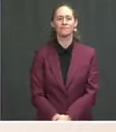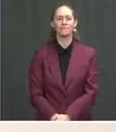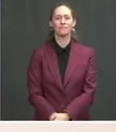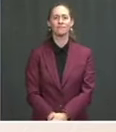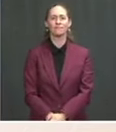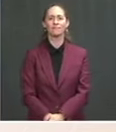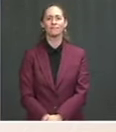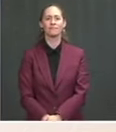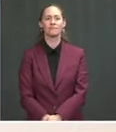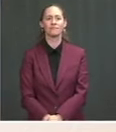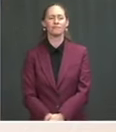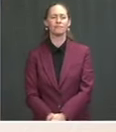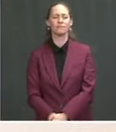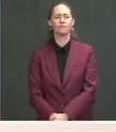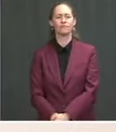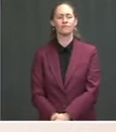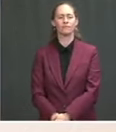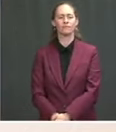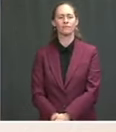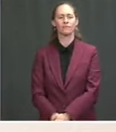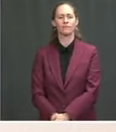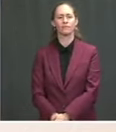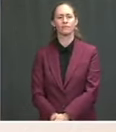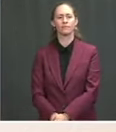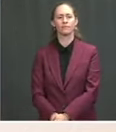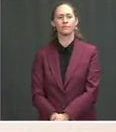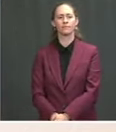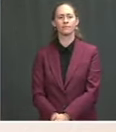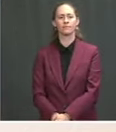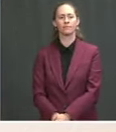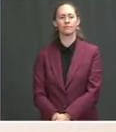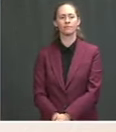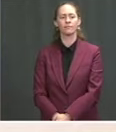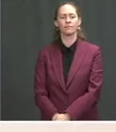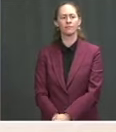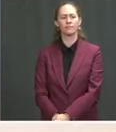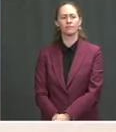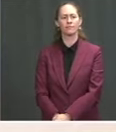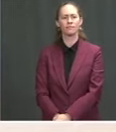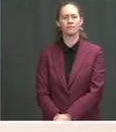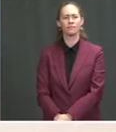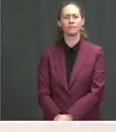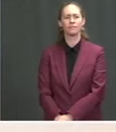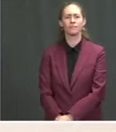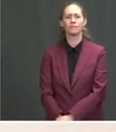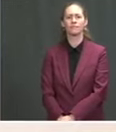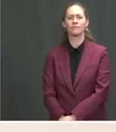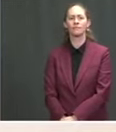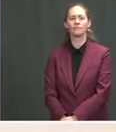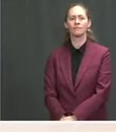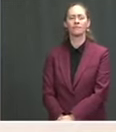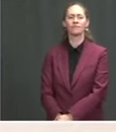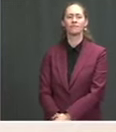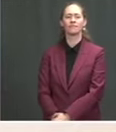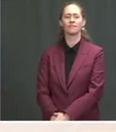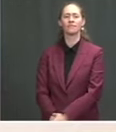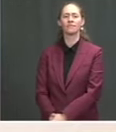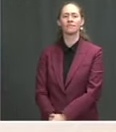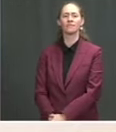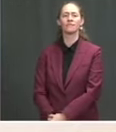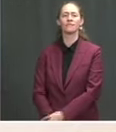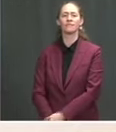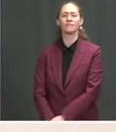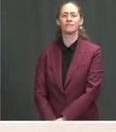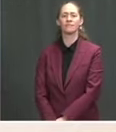Jen, one more question about Iran. On Ibrahim Raisi, the new President-elect, he has said that he's